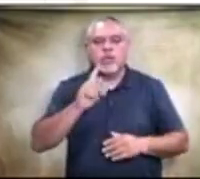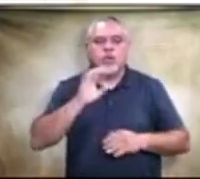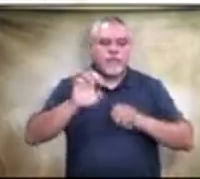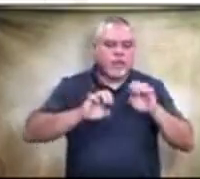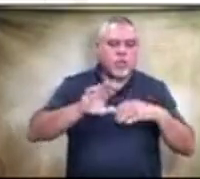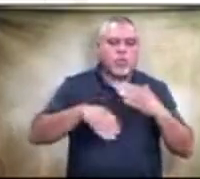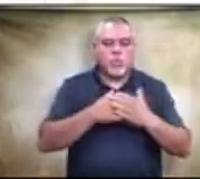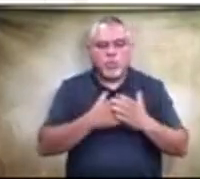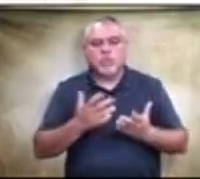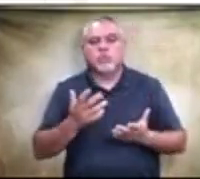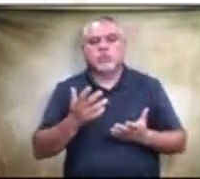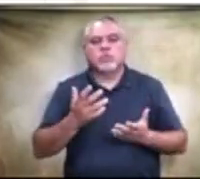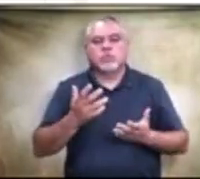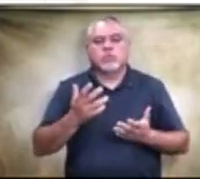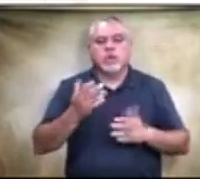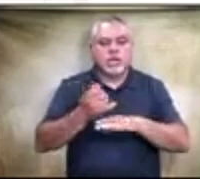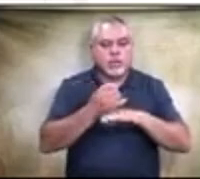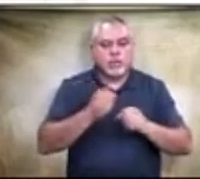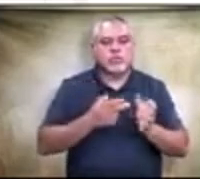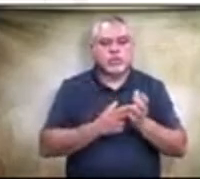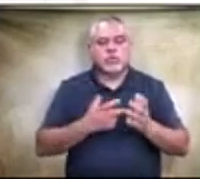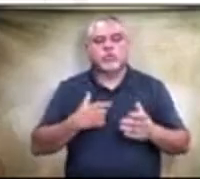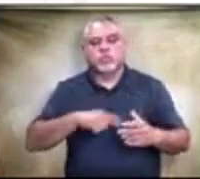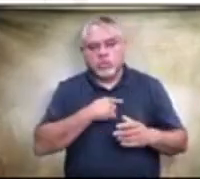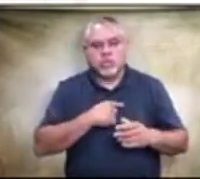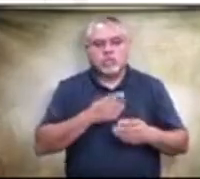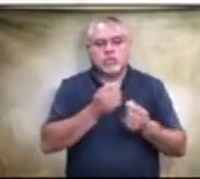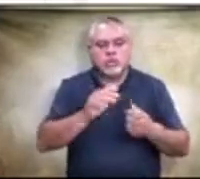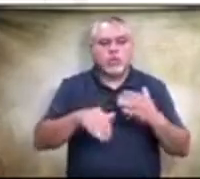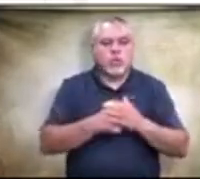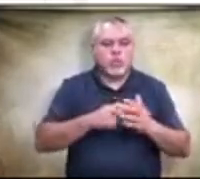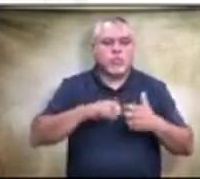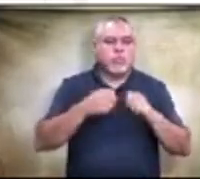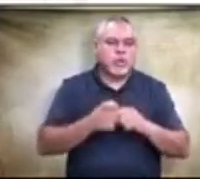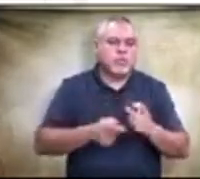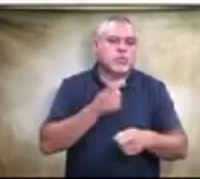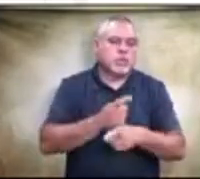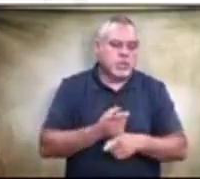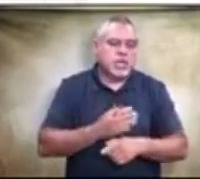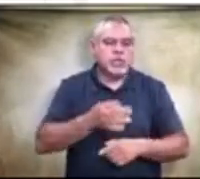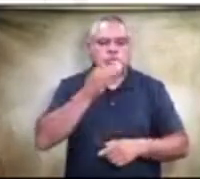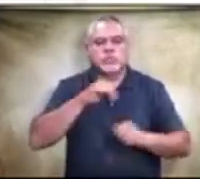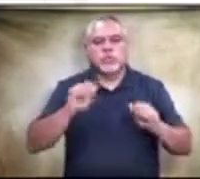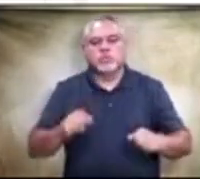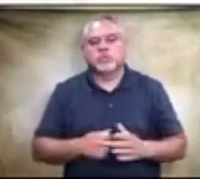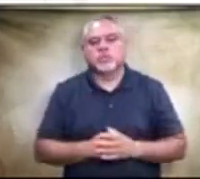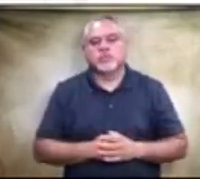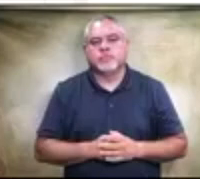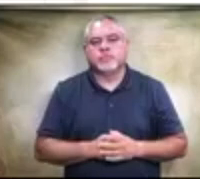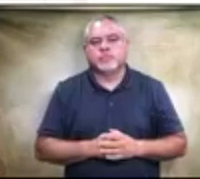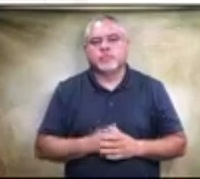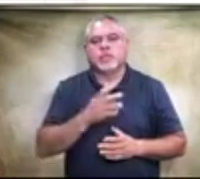we tackle all of those problems correctly. And as soon as possible. Um, and